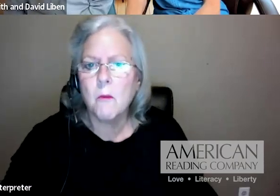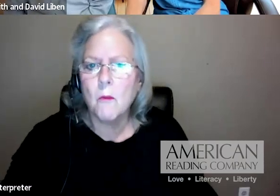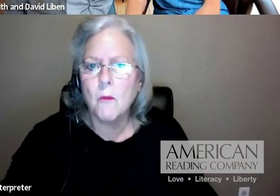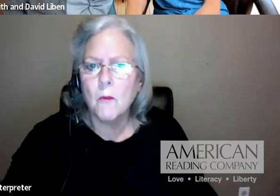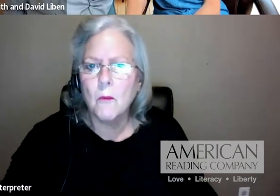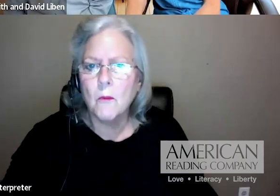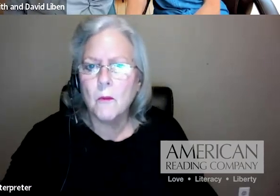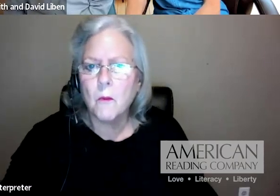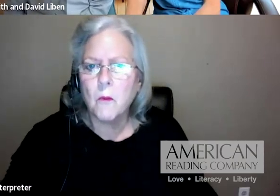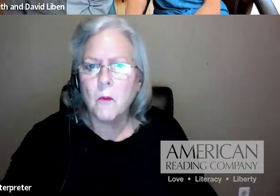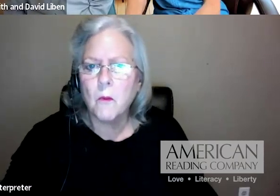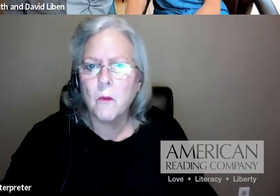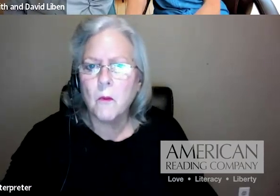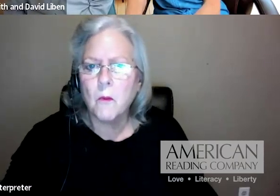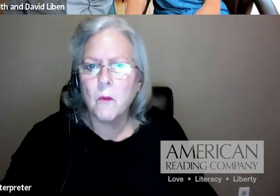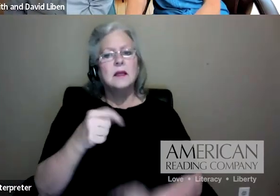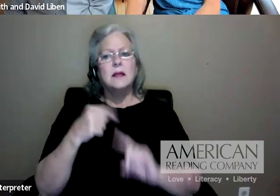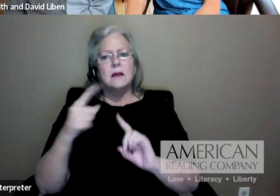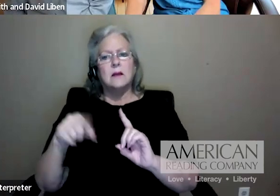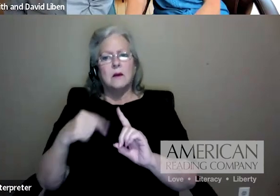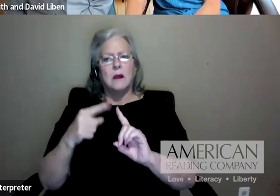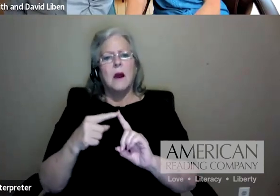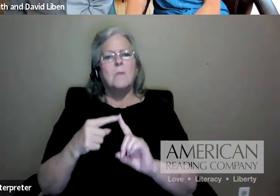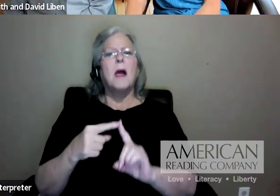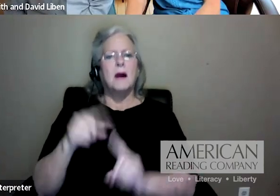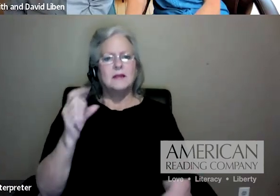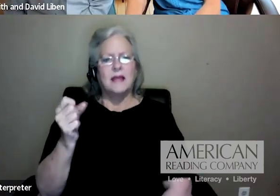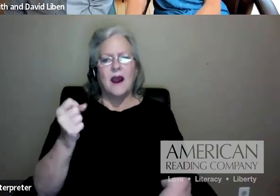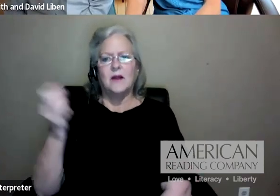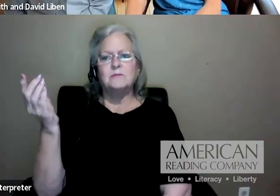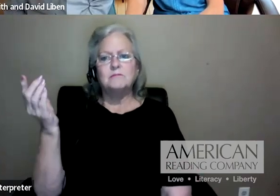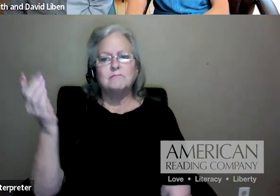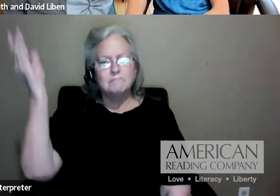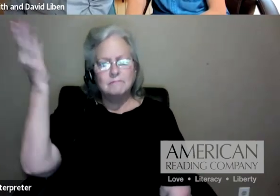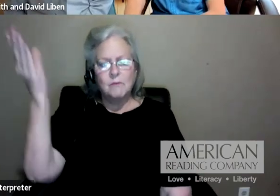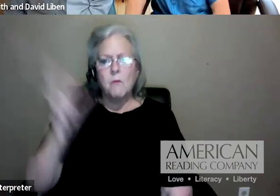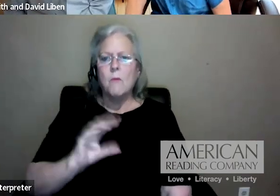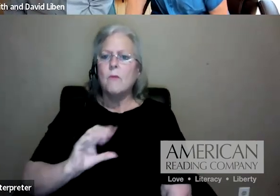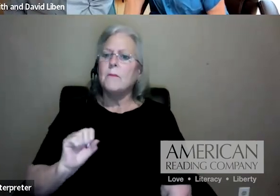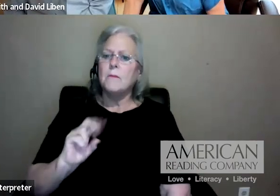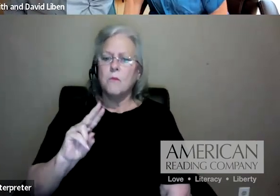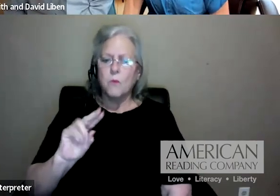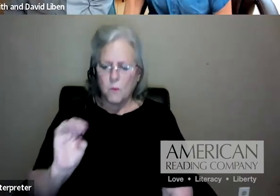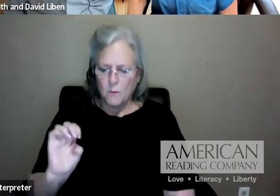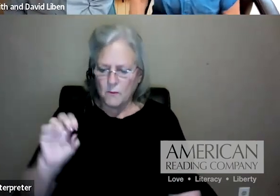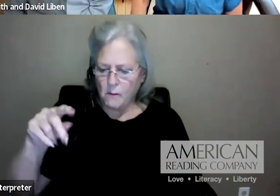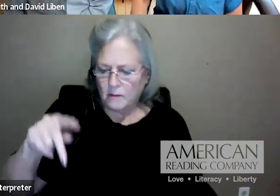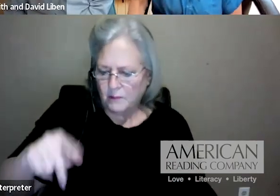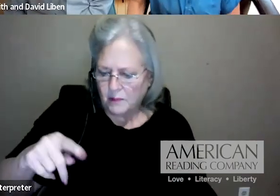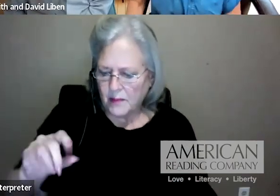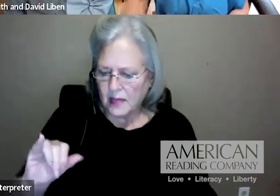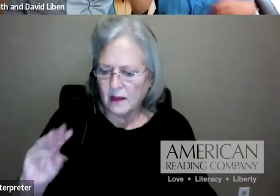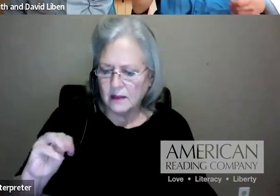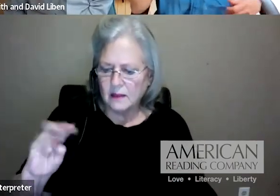afternoon. First, Sue Pimentel. Sue's been involved for decades in just about any major